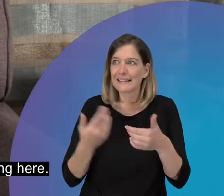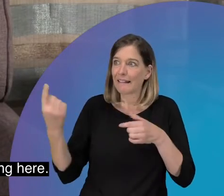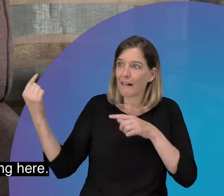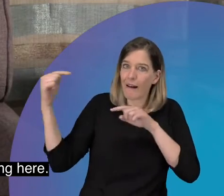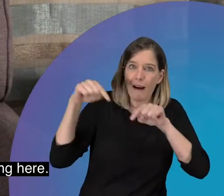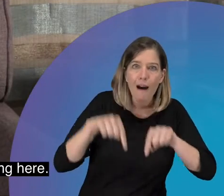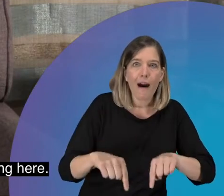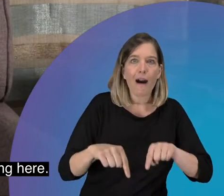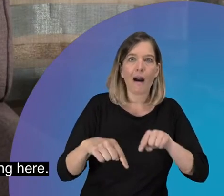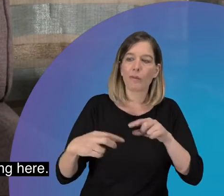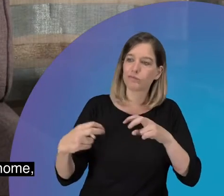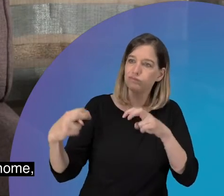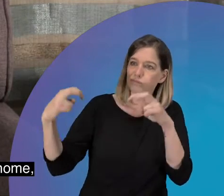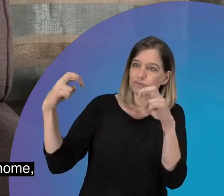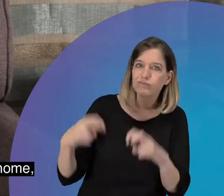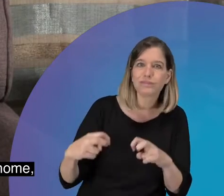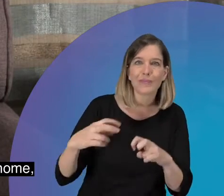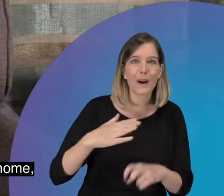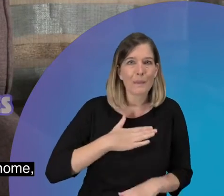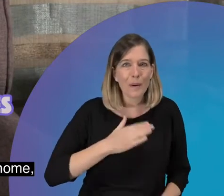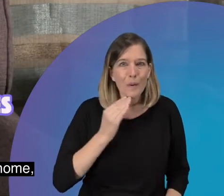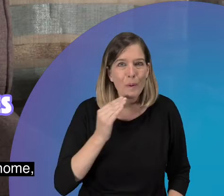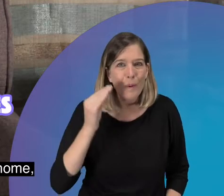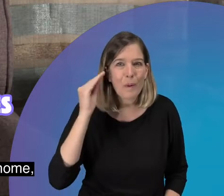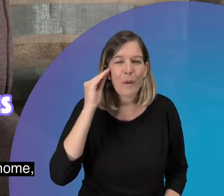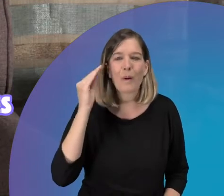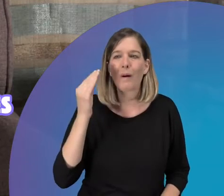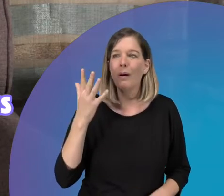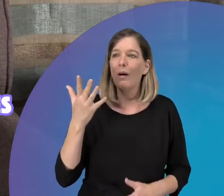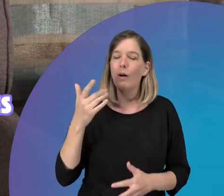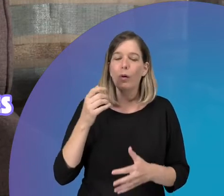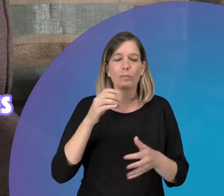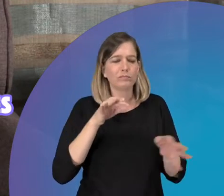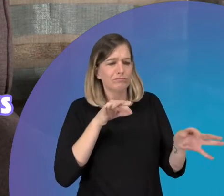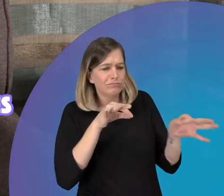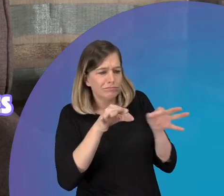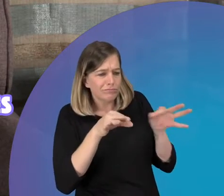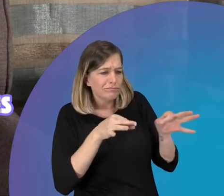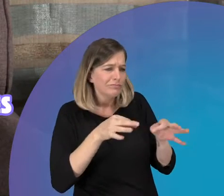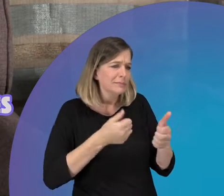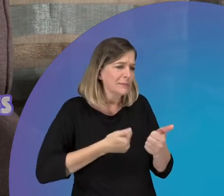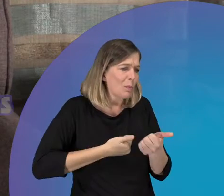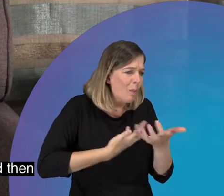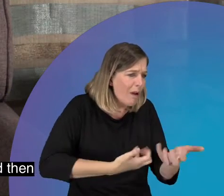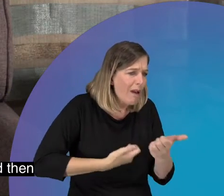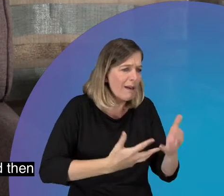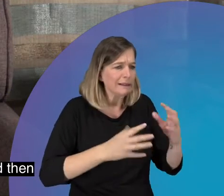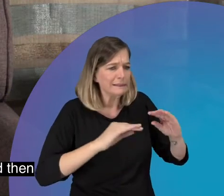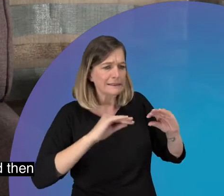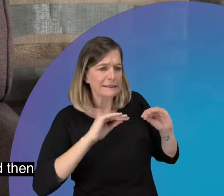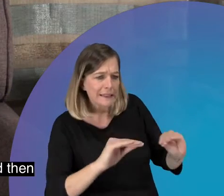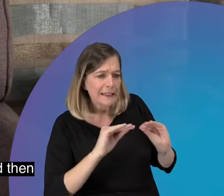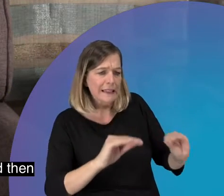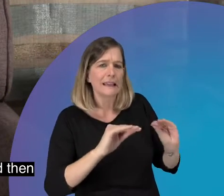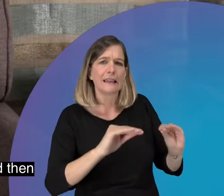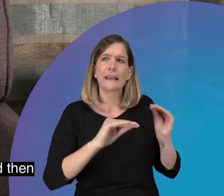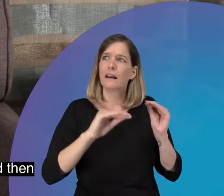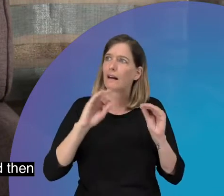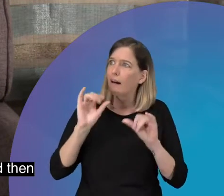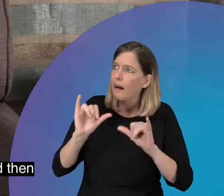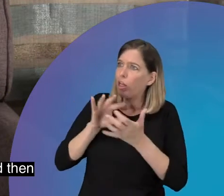convenience of them coming here. And then sitting down in your home, being able to express what they know,